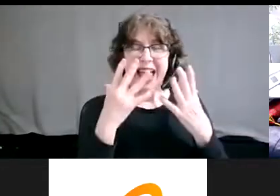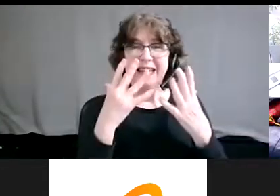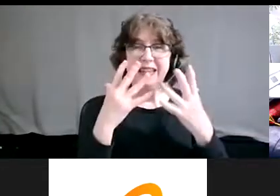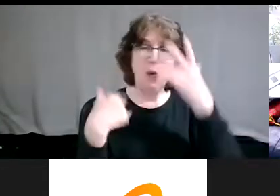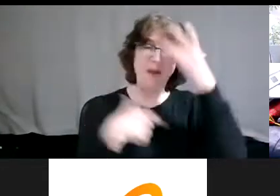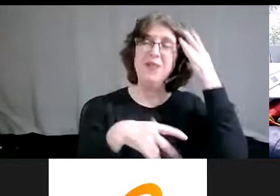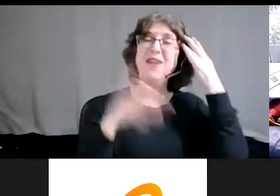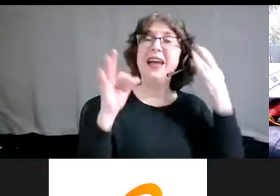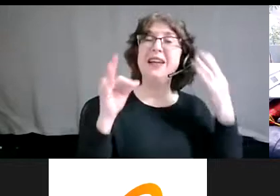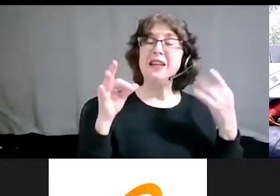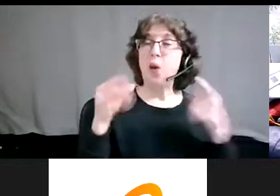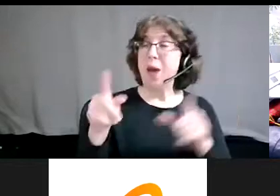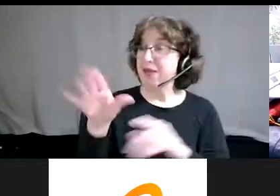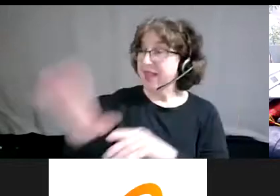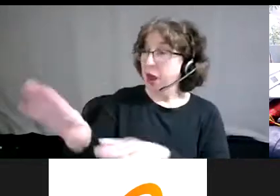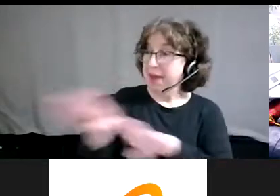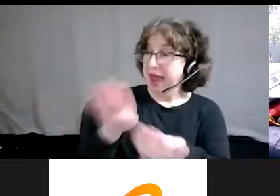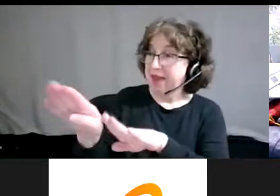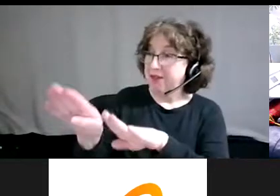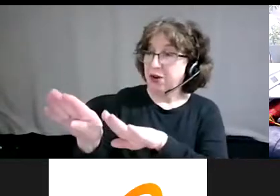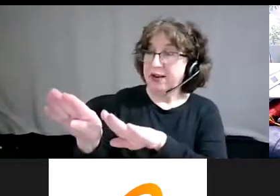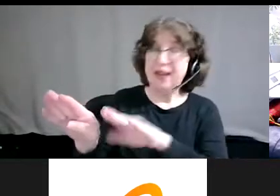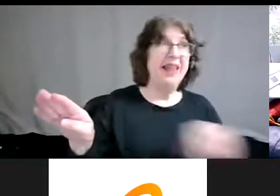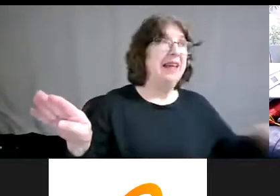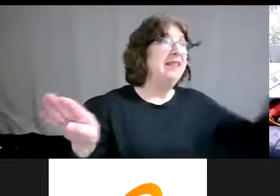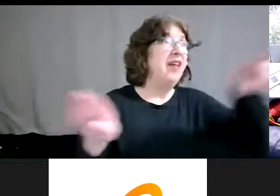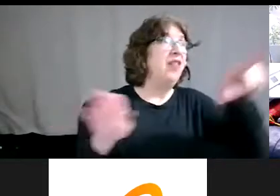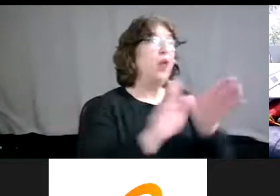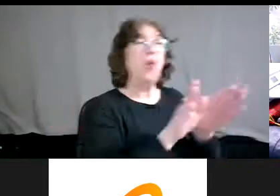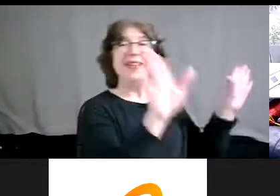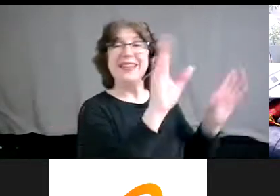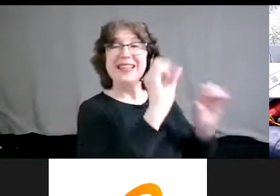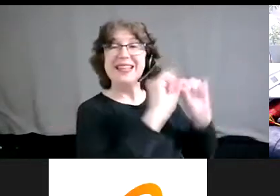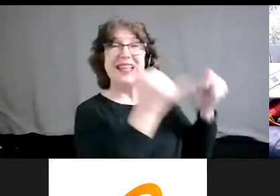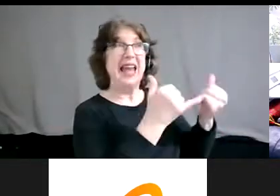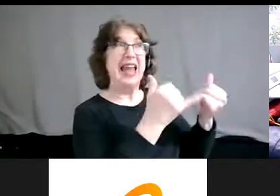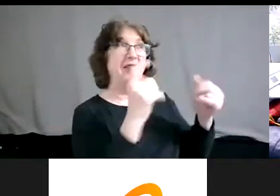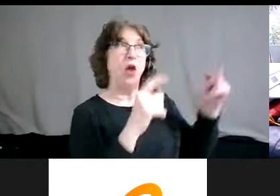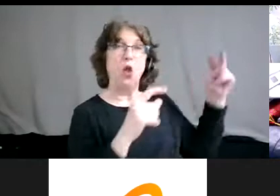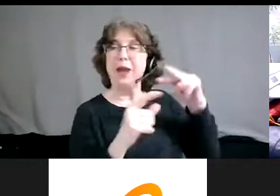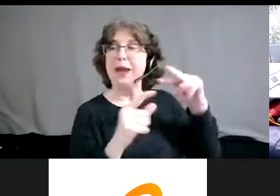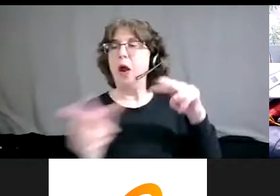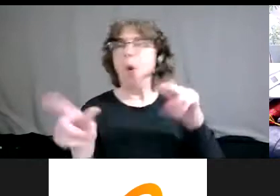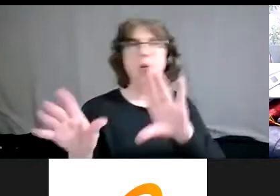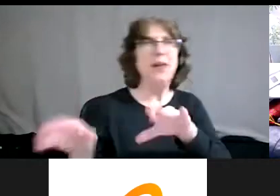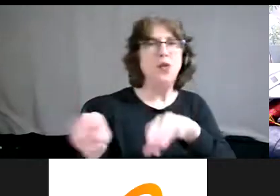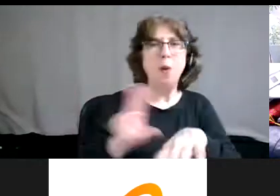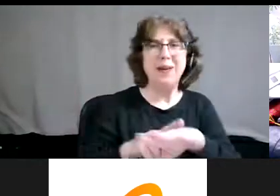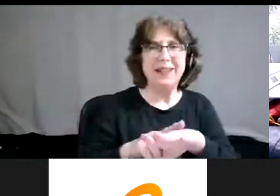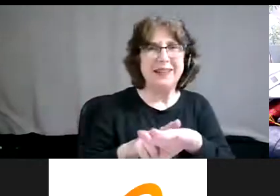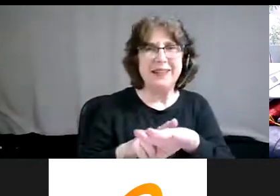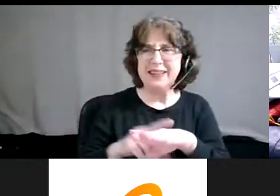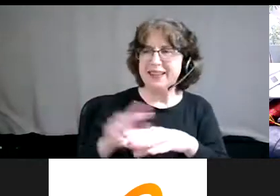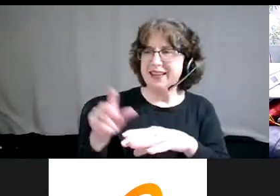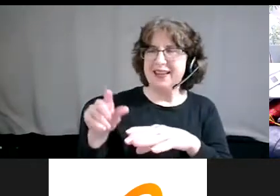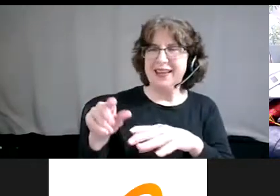for everybody else. And that piece is, it seems to be a constant to have to figure out how to normalize